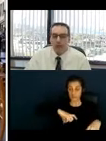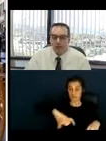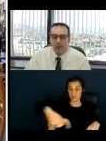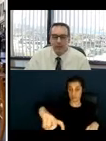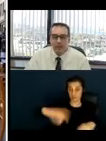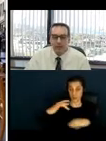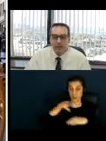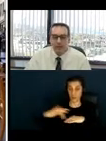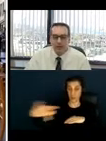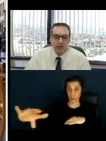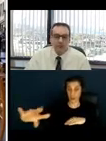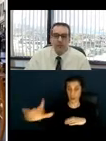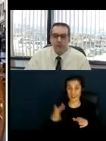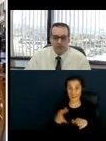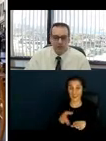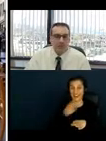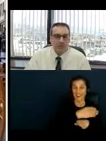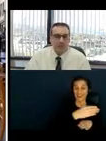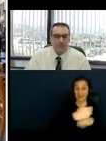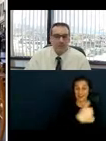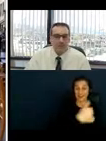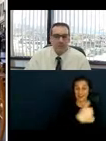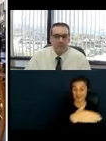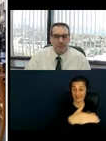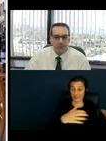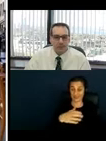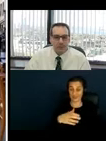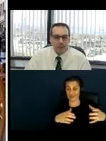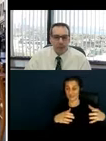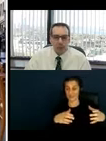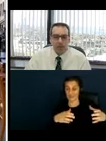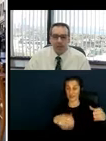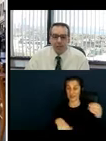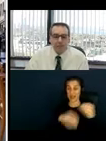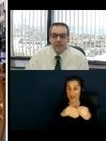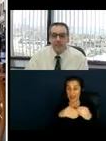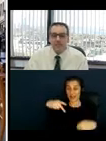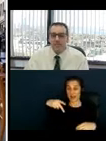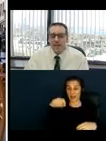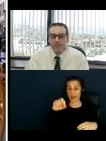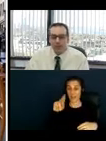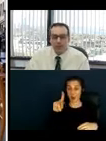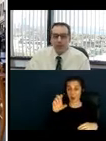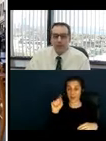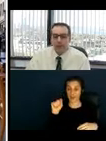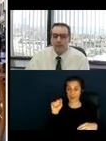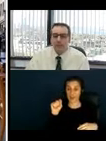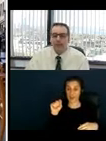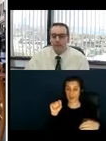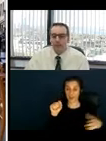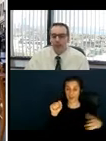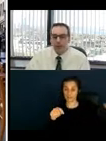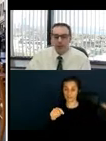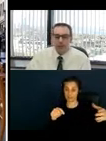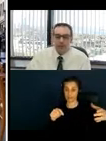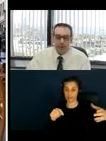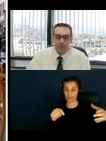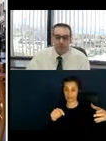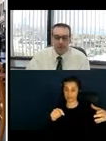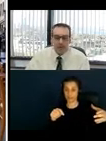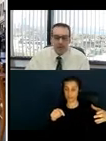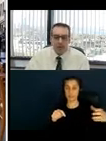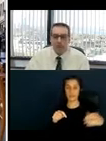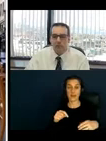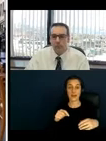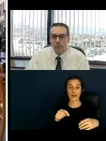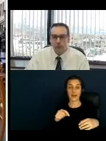parklet in an on street parking space. While I can only see this static photo, I would like to point out that from